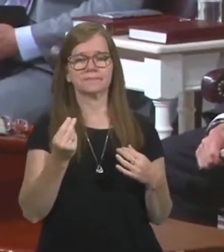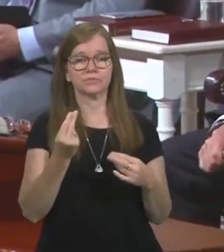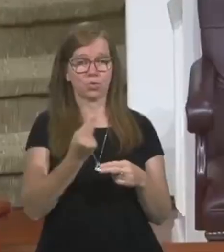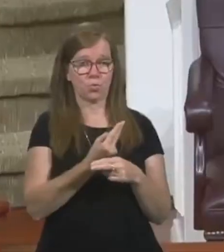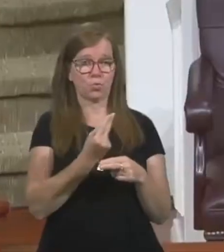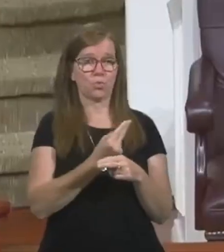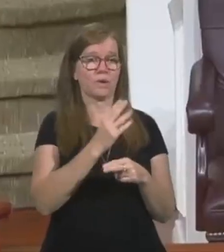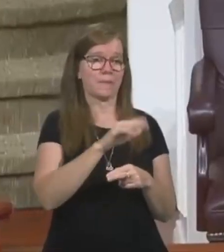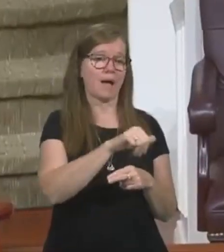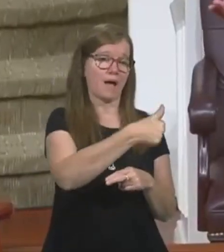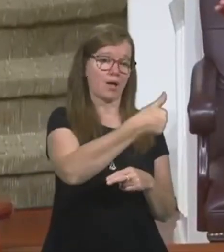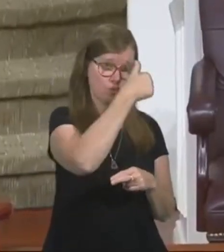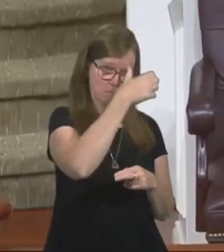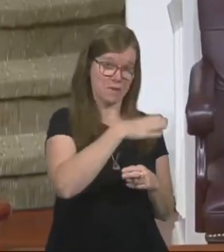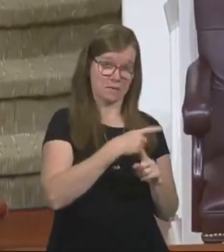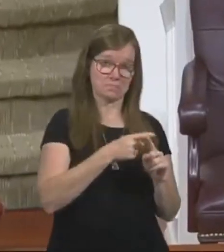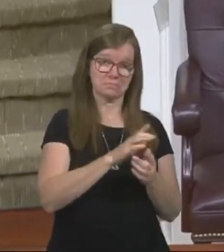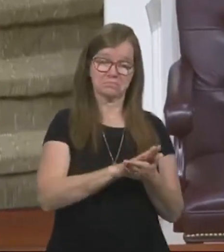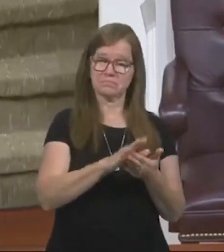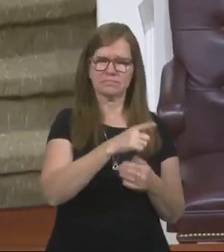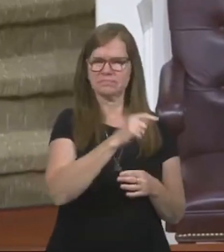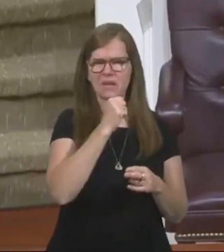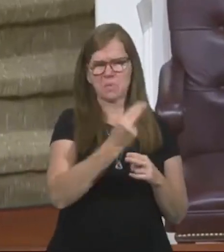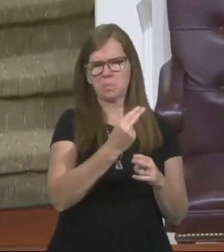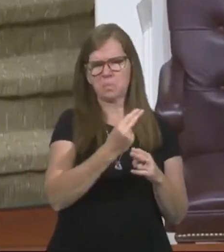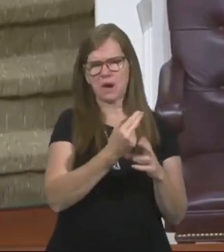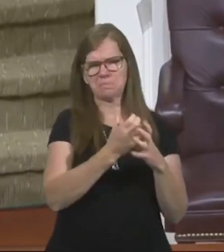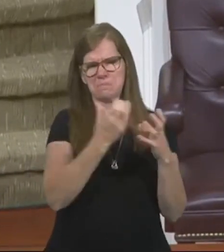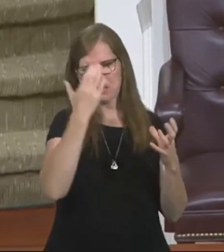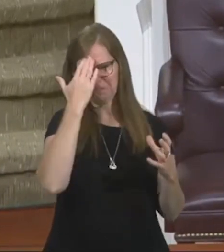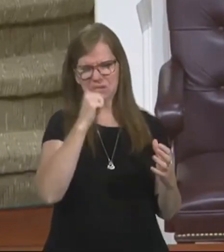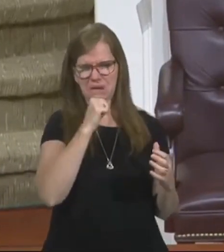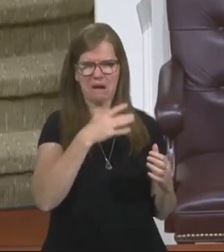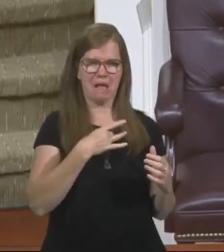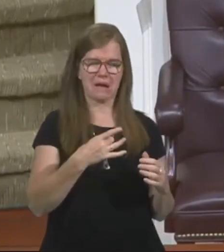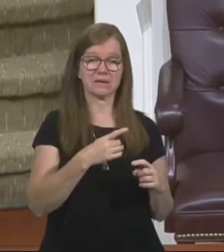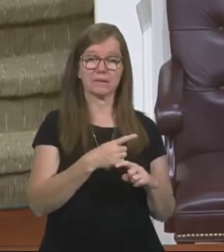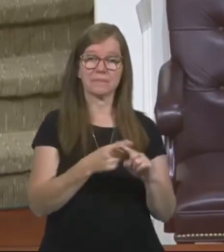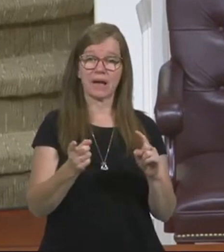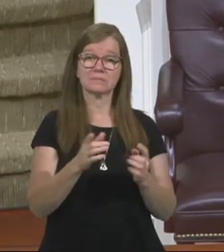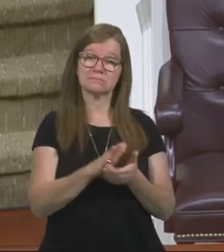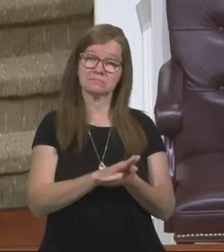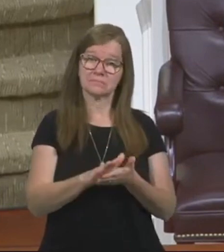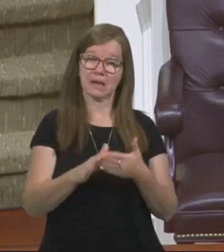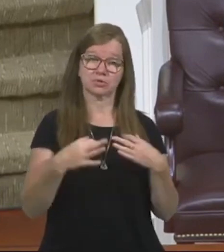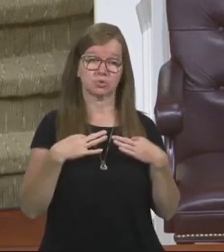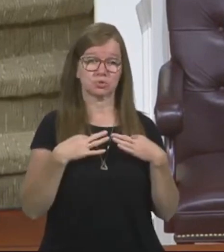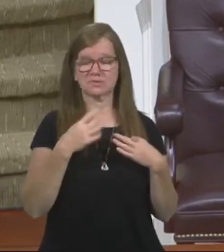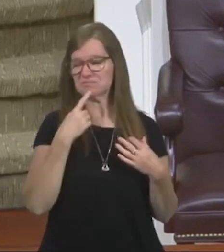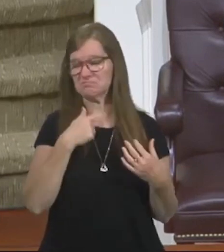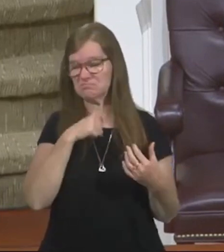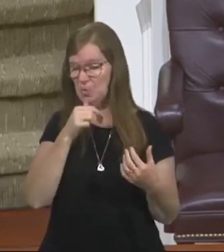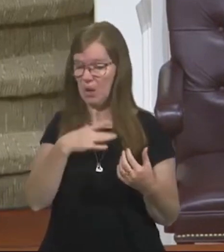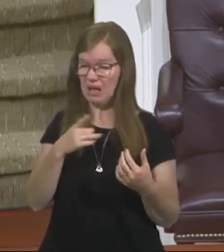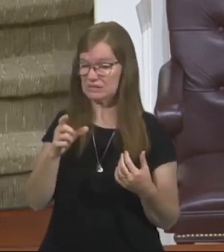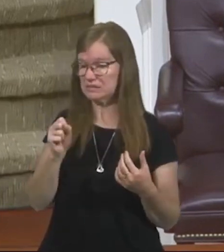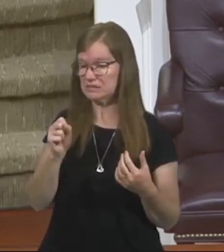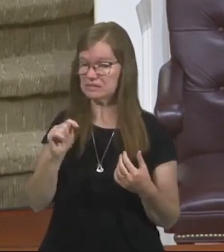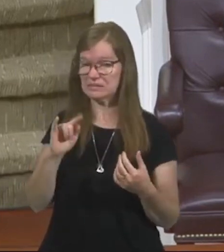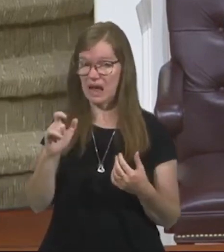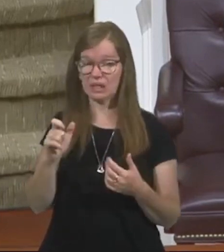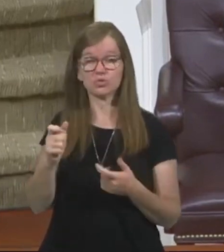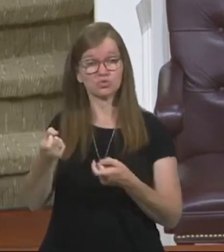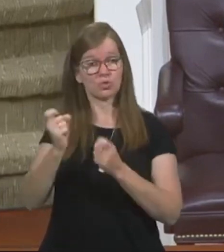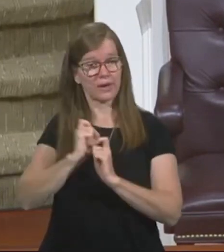worn by another man, but they're nice. He didn't wear them very much because he didn't like them, but they're nice shirts. He said, I just don't like the style. And so